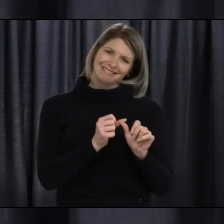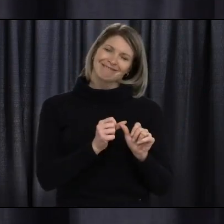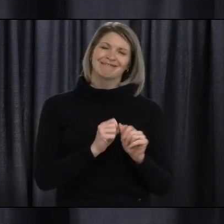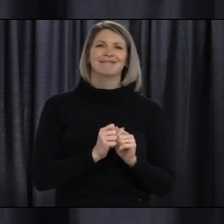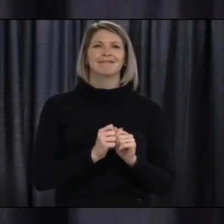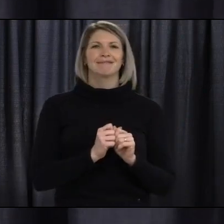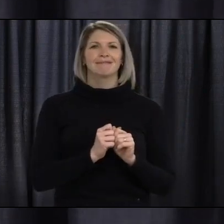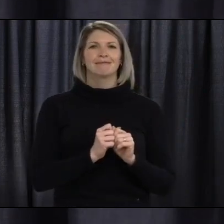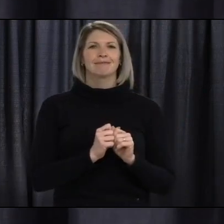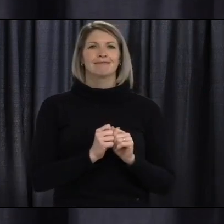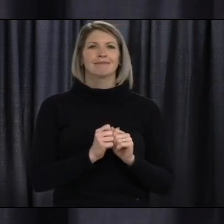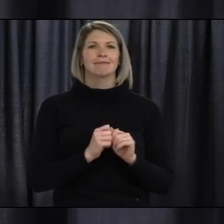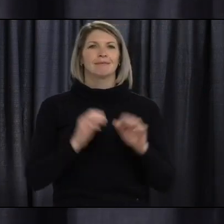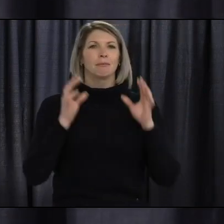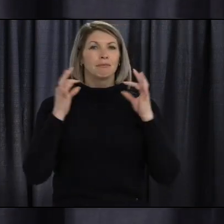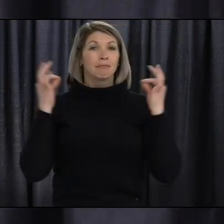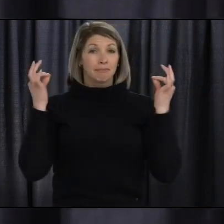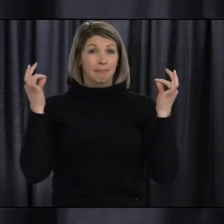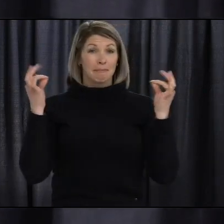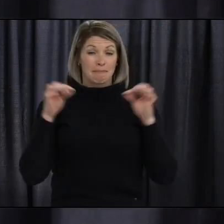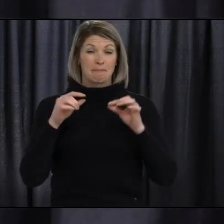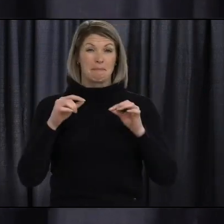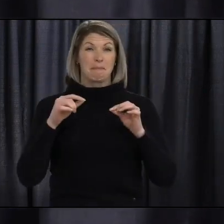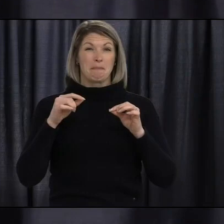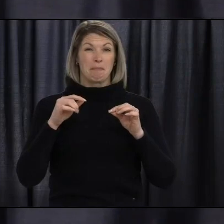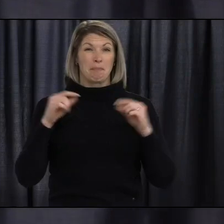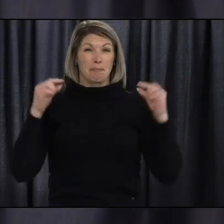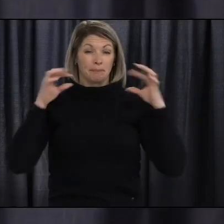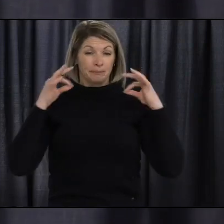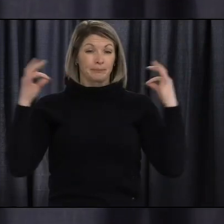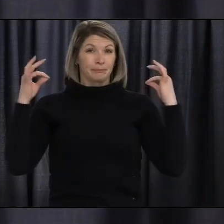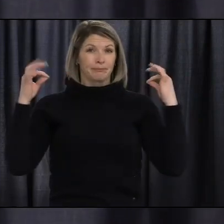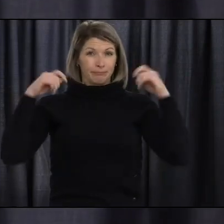Next, tie the bottom strings behind your neck to secure.